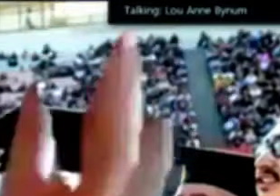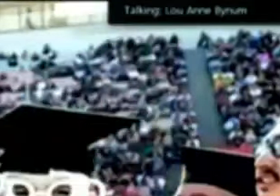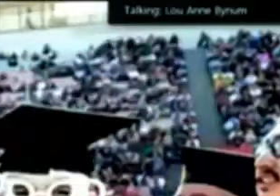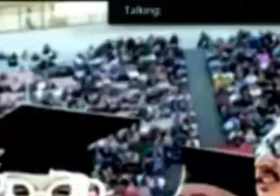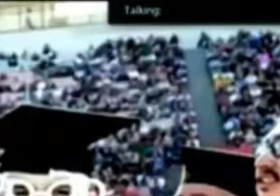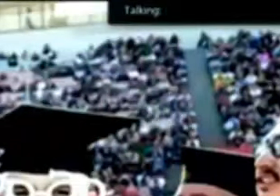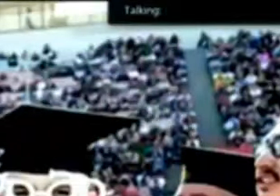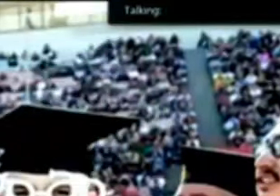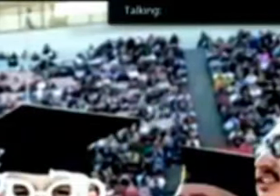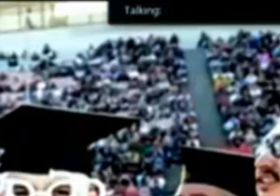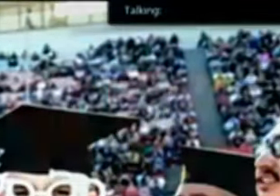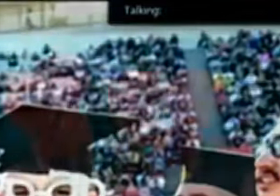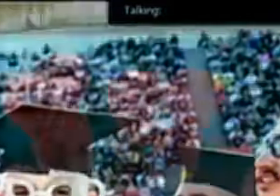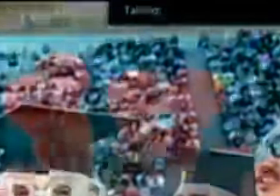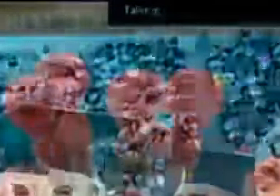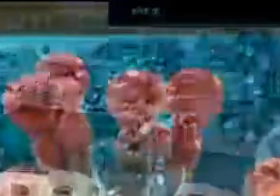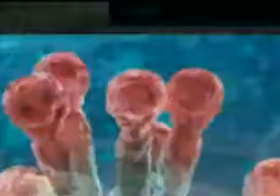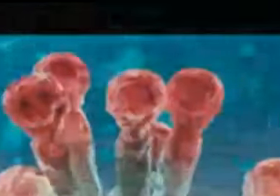We'll you